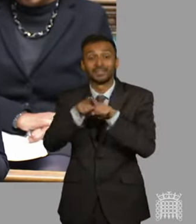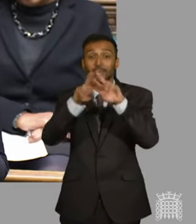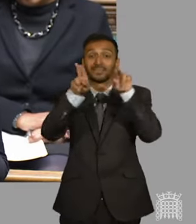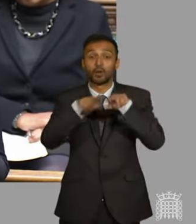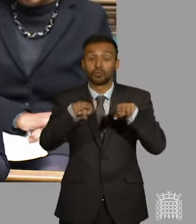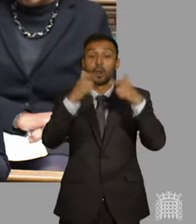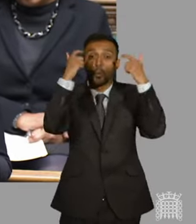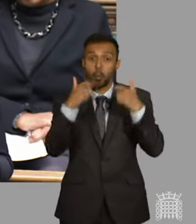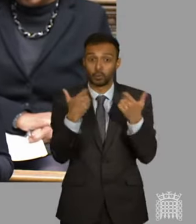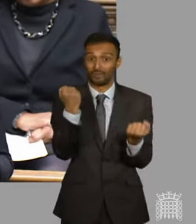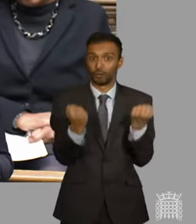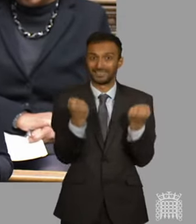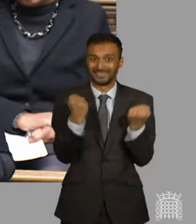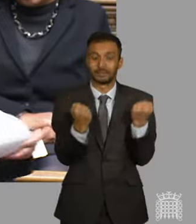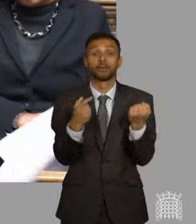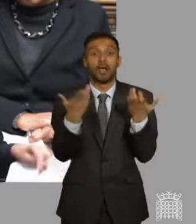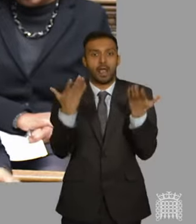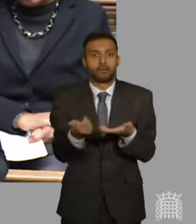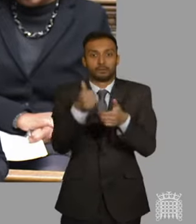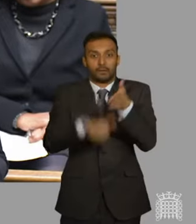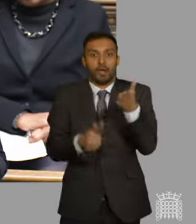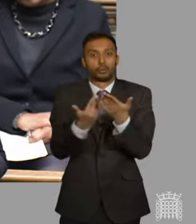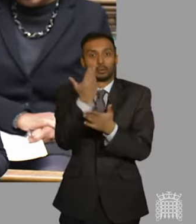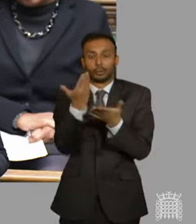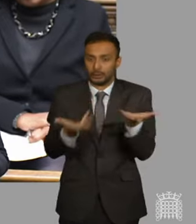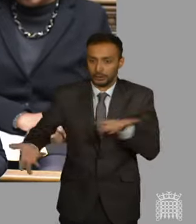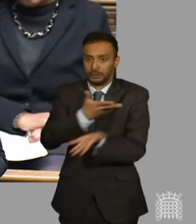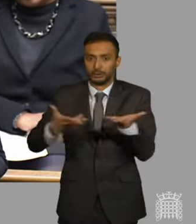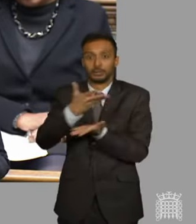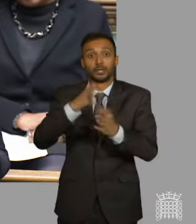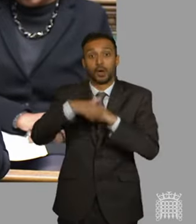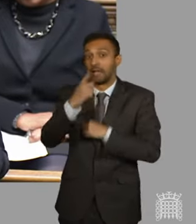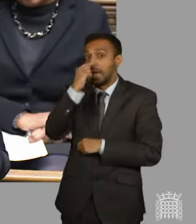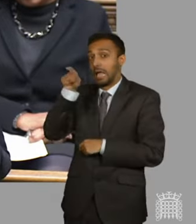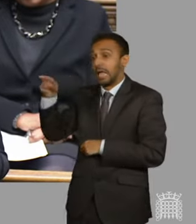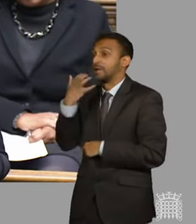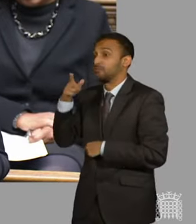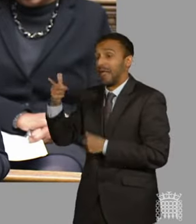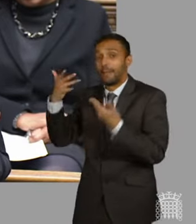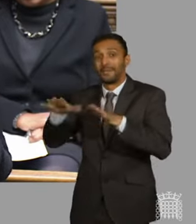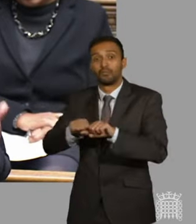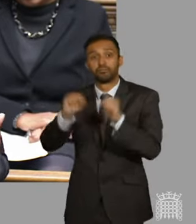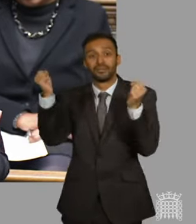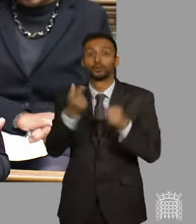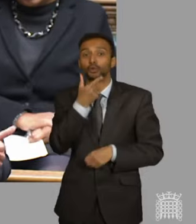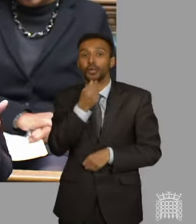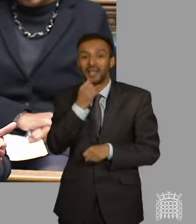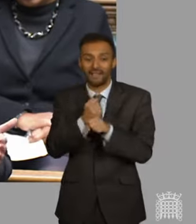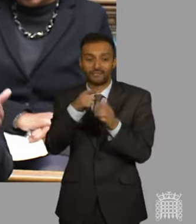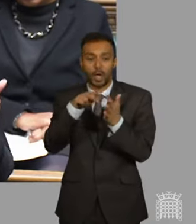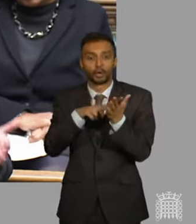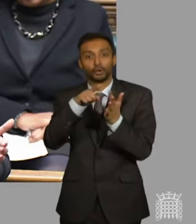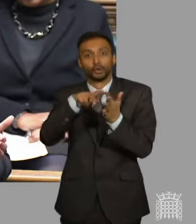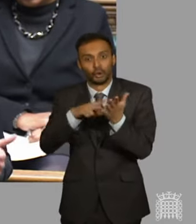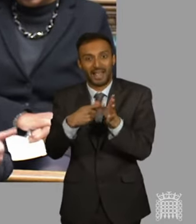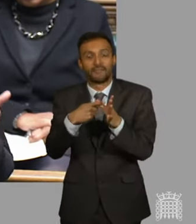obligations under the Geneva Convention. Will the Prime Minister make public legal advice our government requested